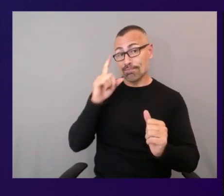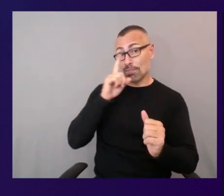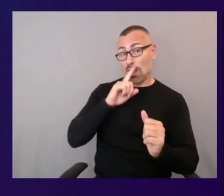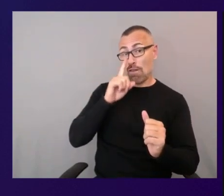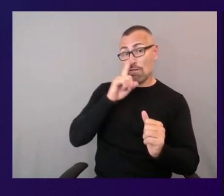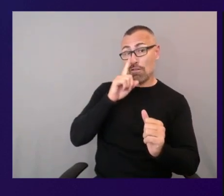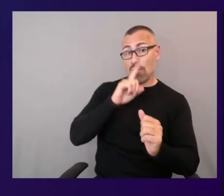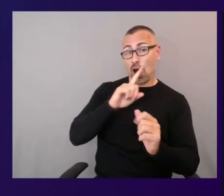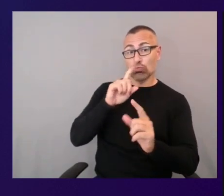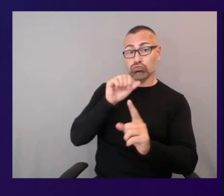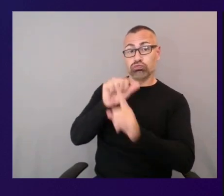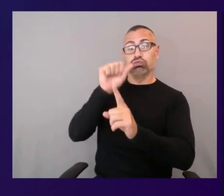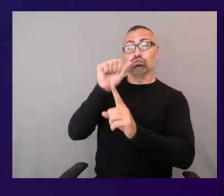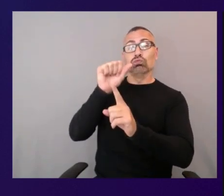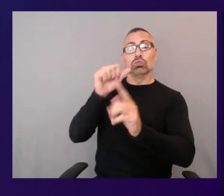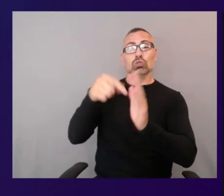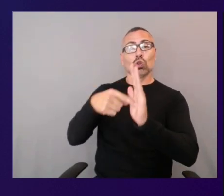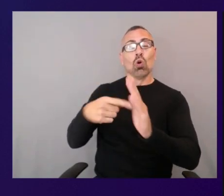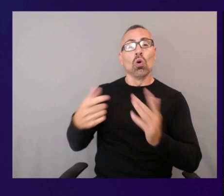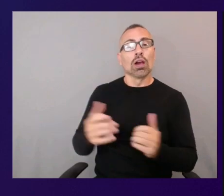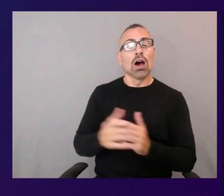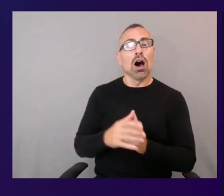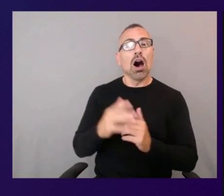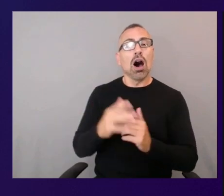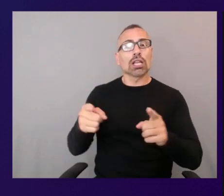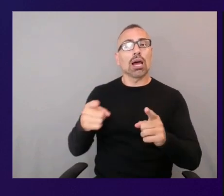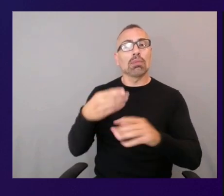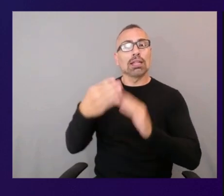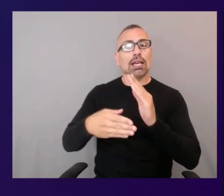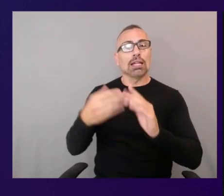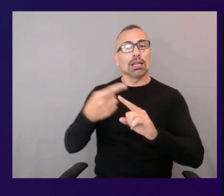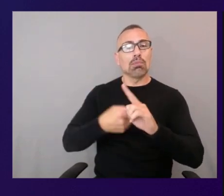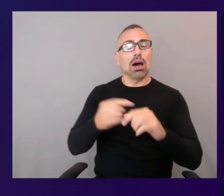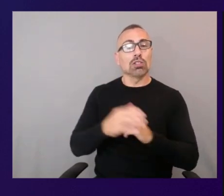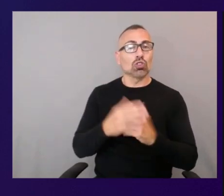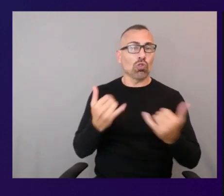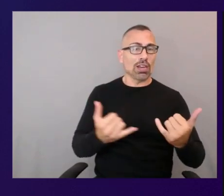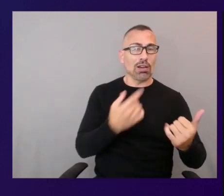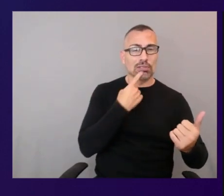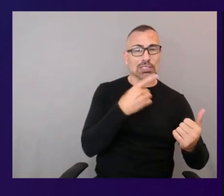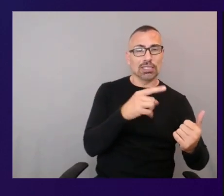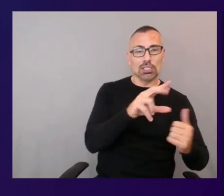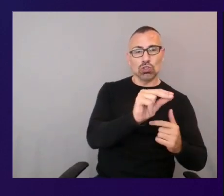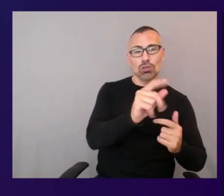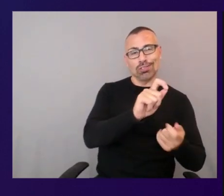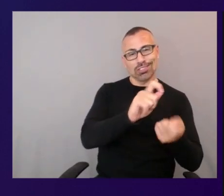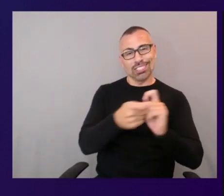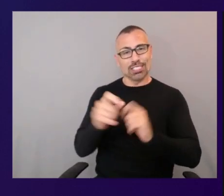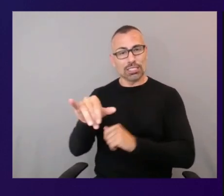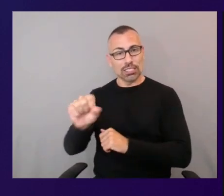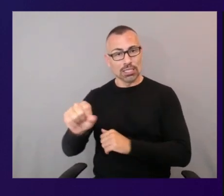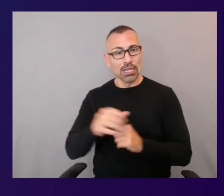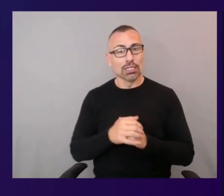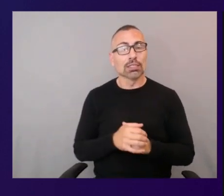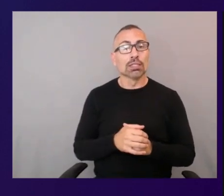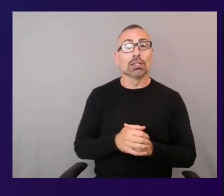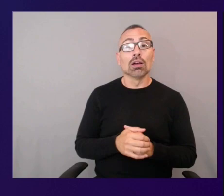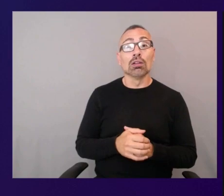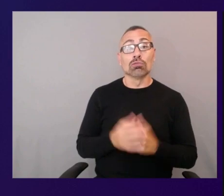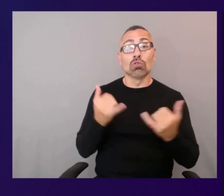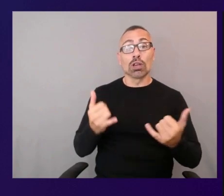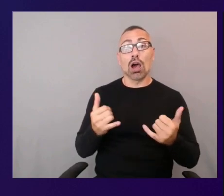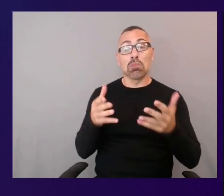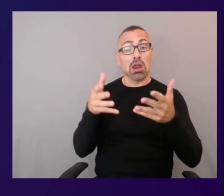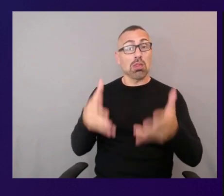to yes the log level we'll just leave as default what's important here is and i'm going to leave this as default you can